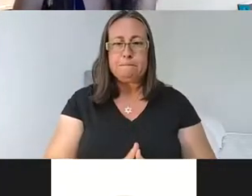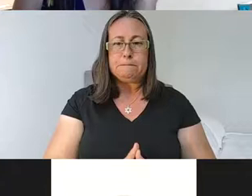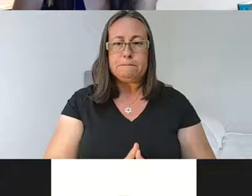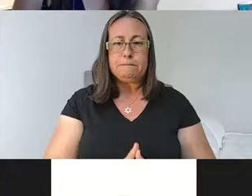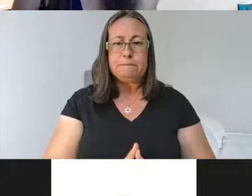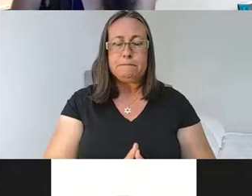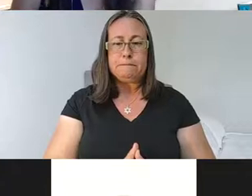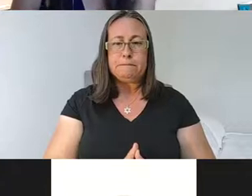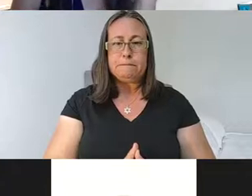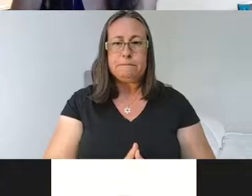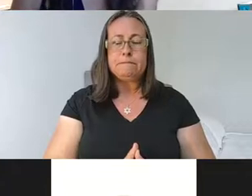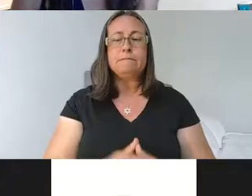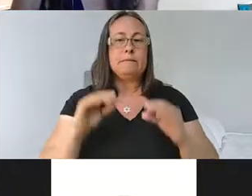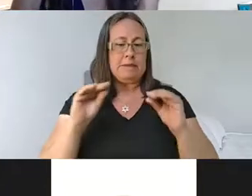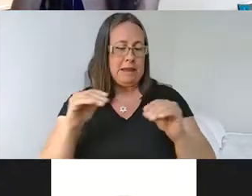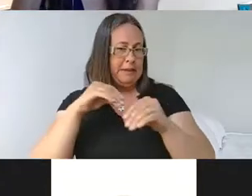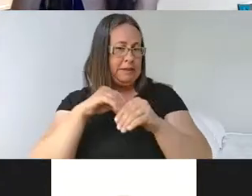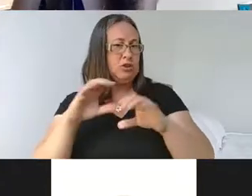Nothing in the chat. I will keep going.